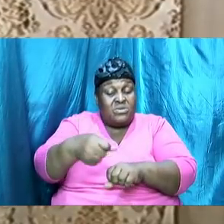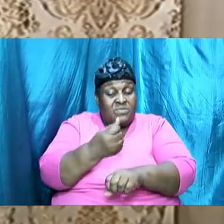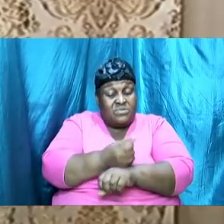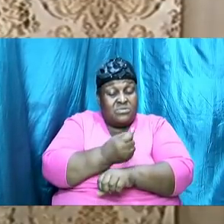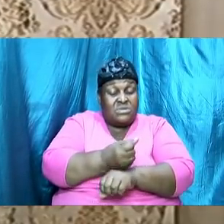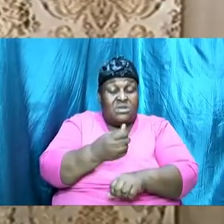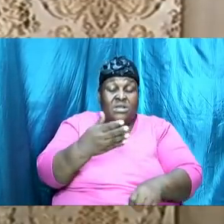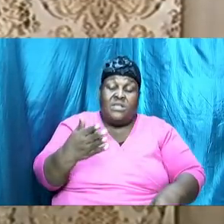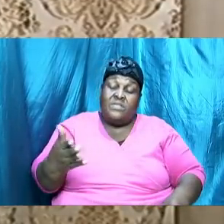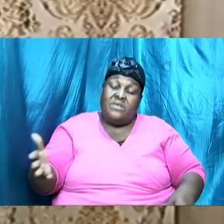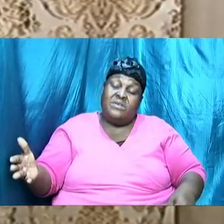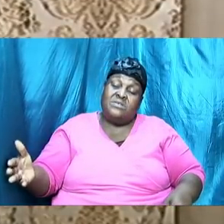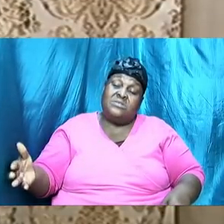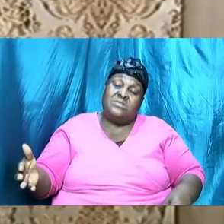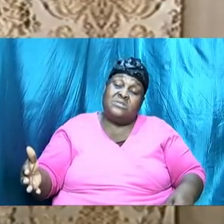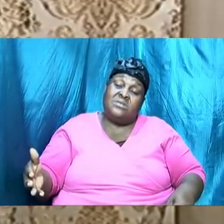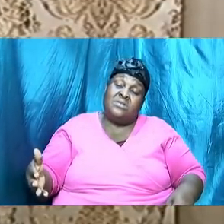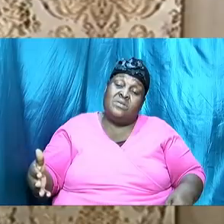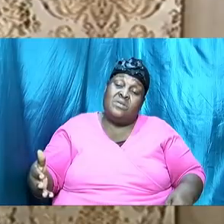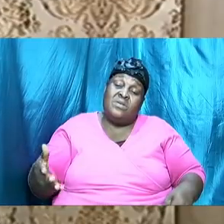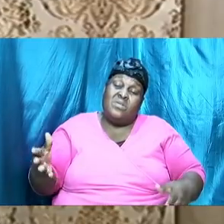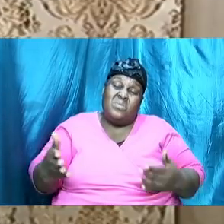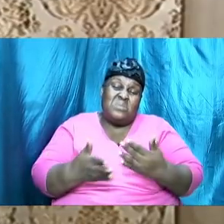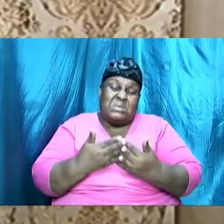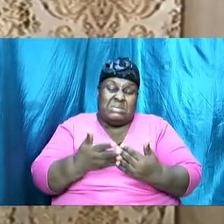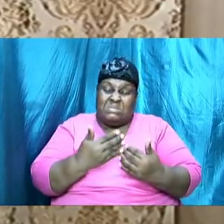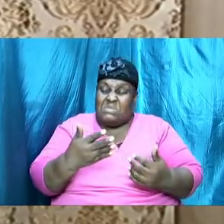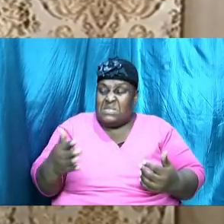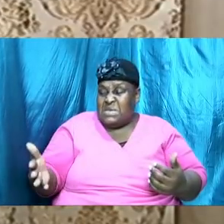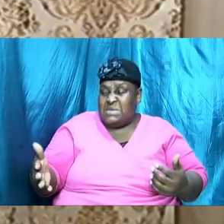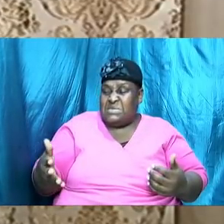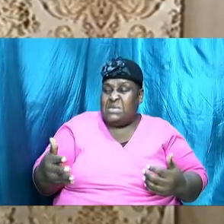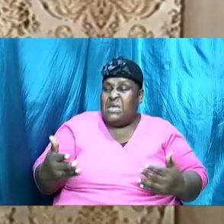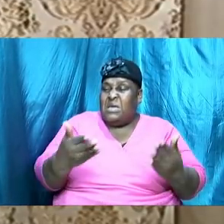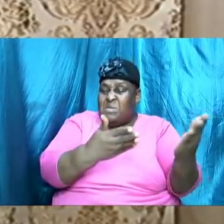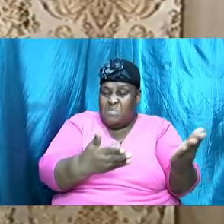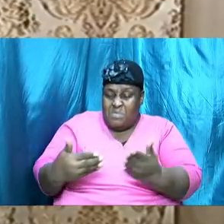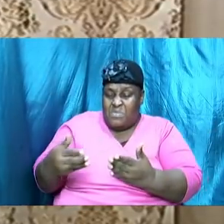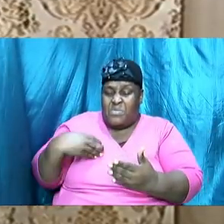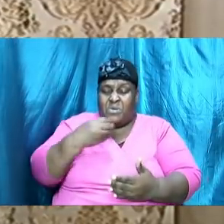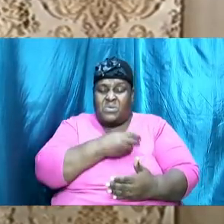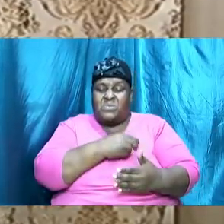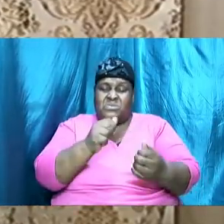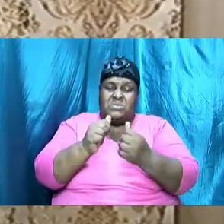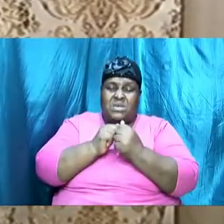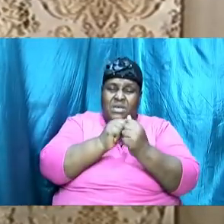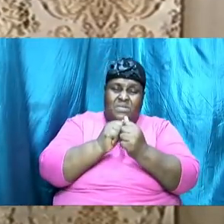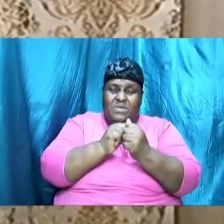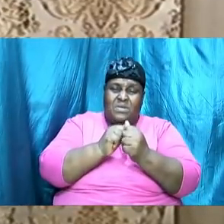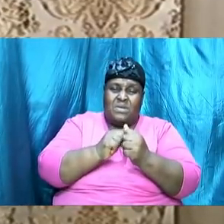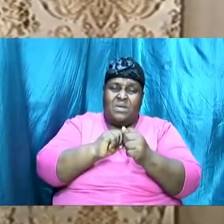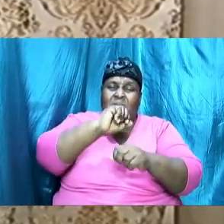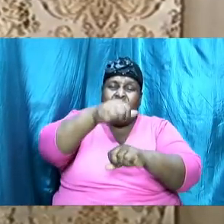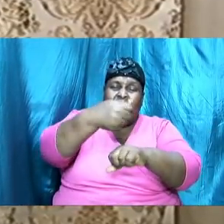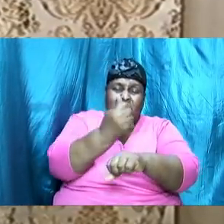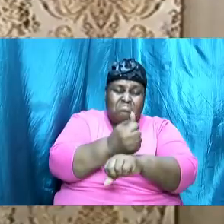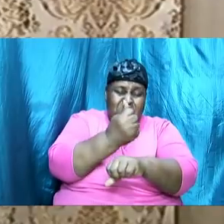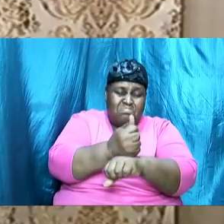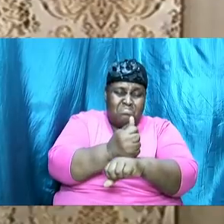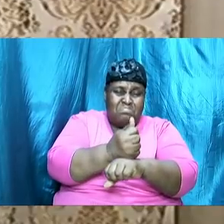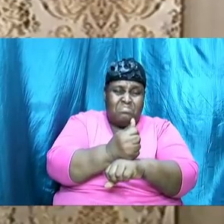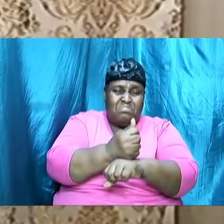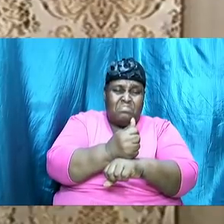those initial things that got us together and established the relationship